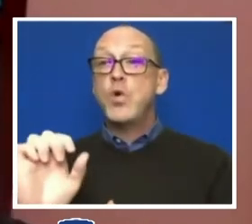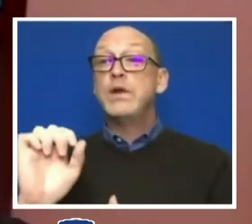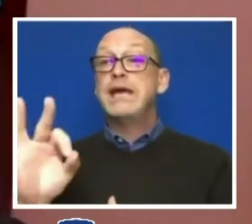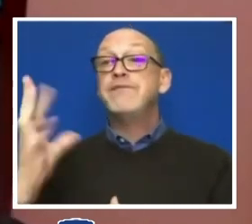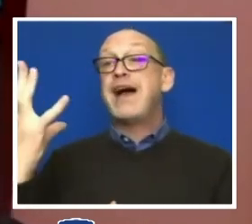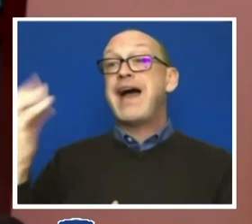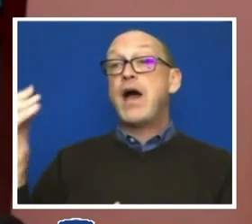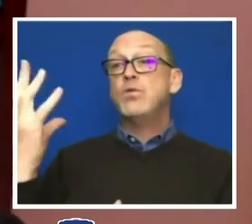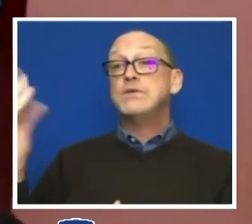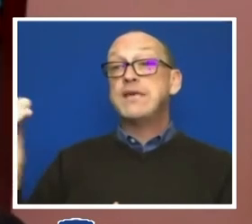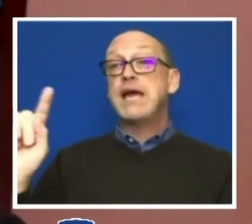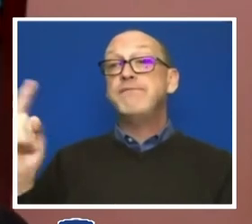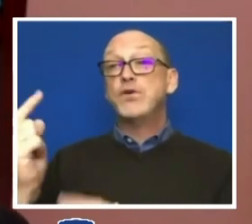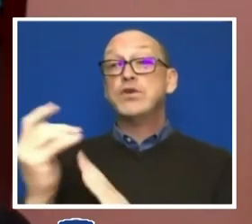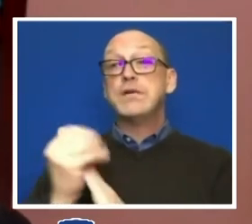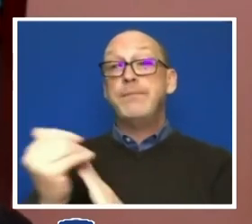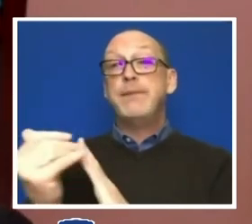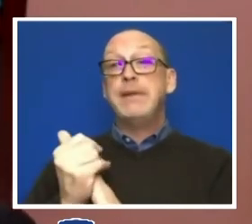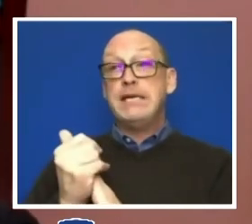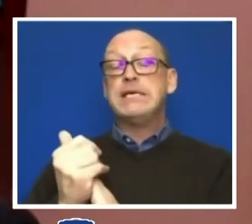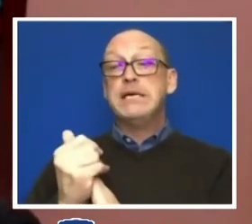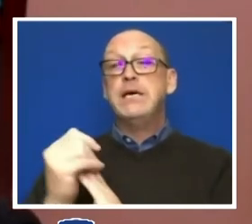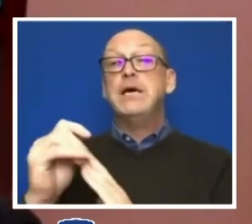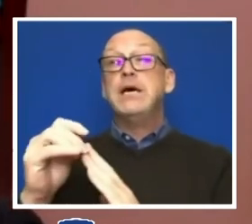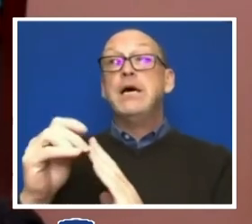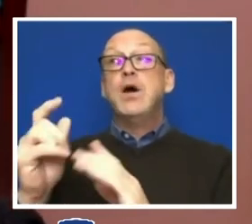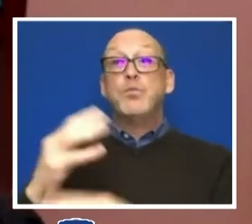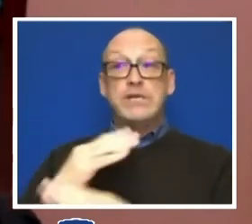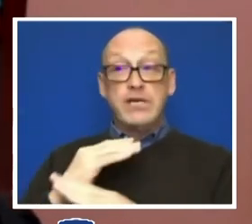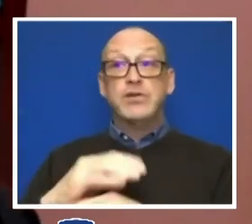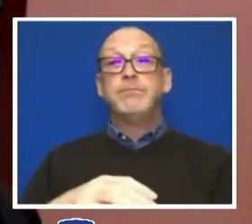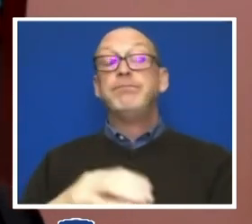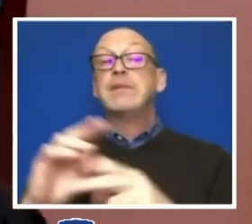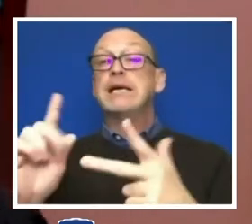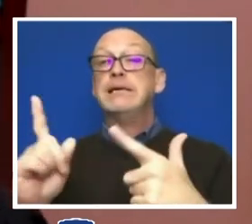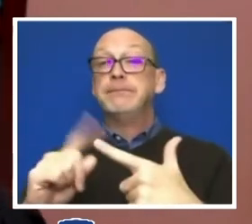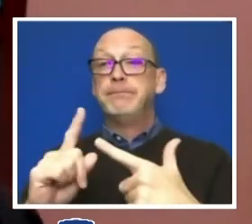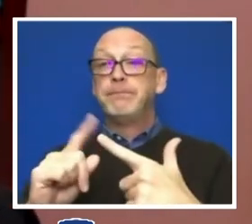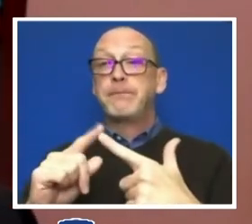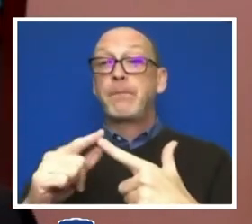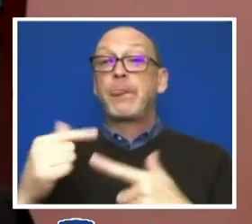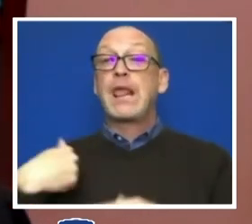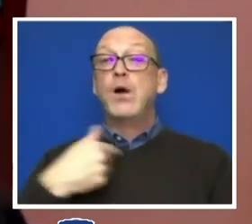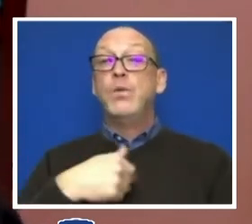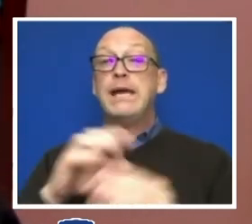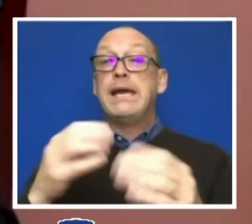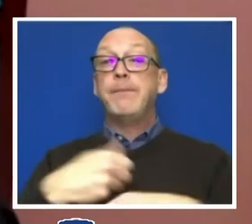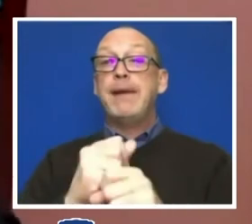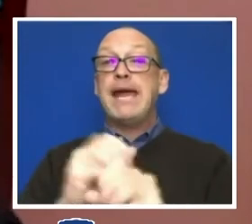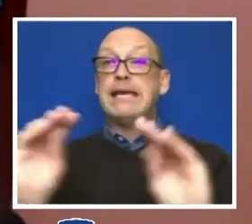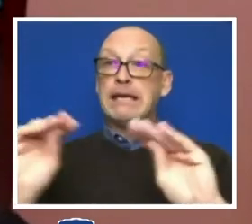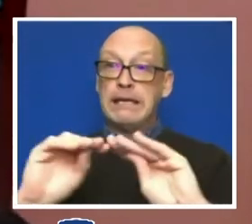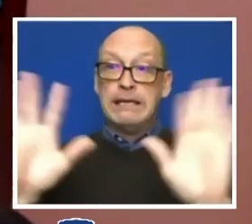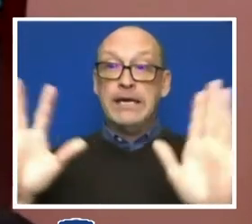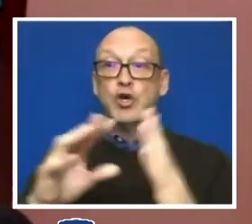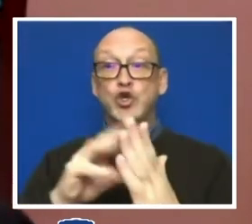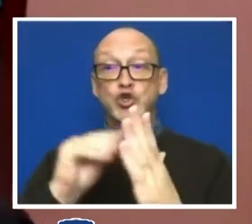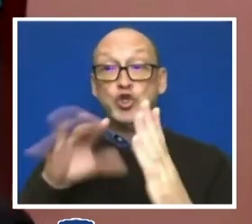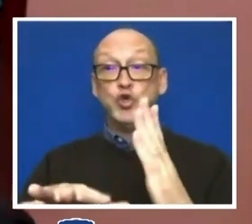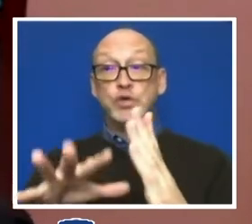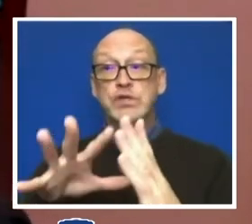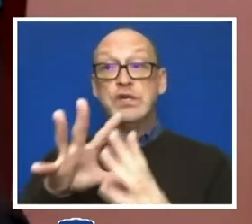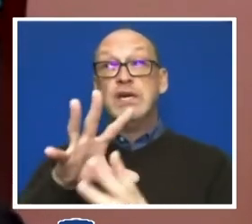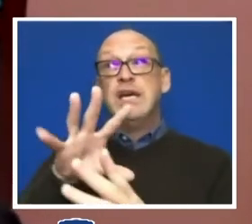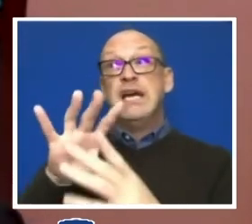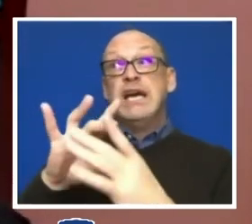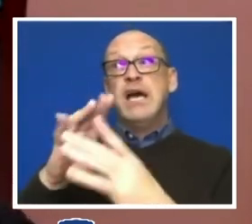First Amendment protection. Second, we made explicit that students who engage in acts of